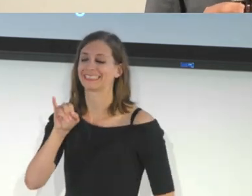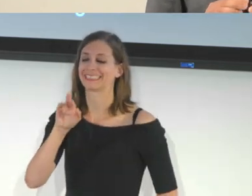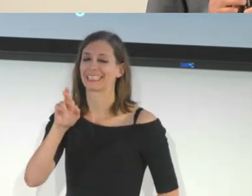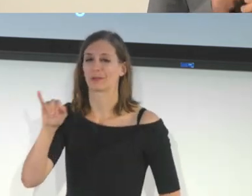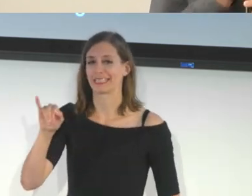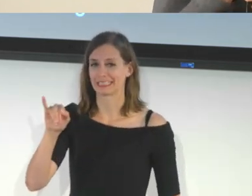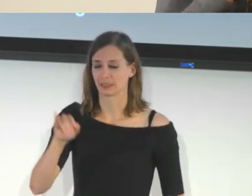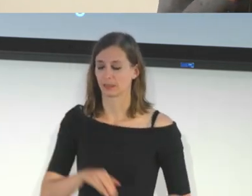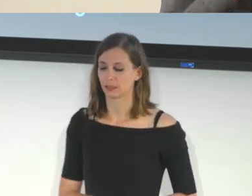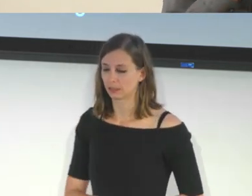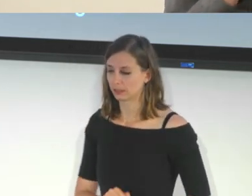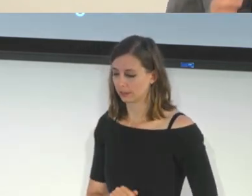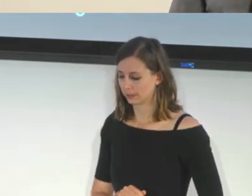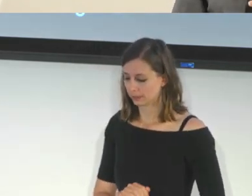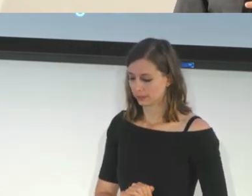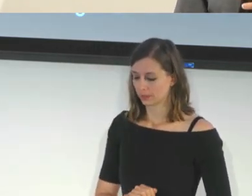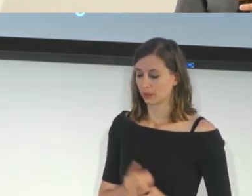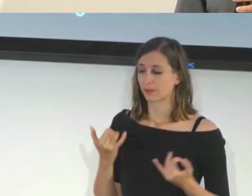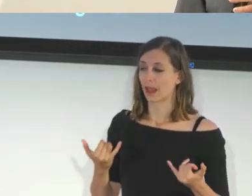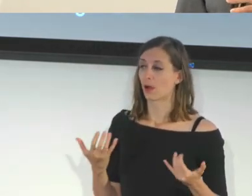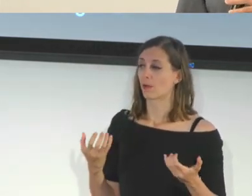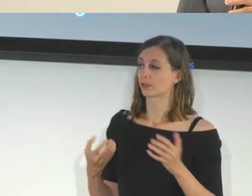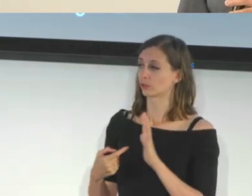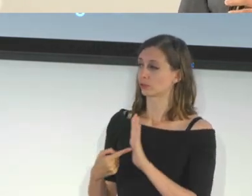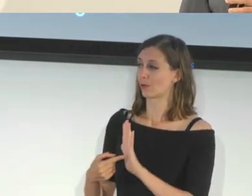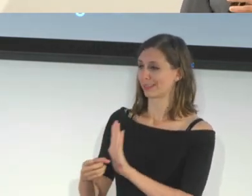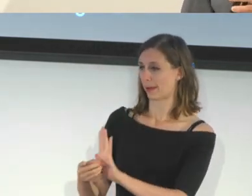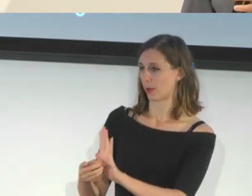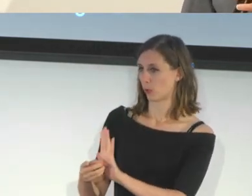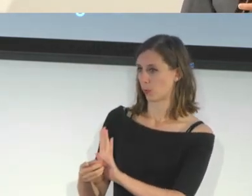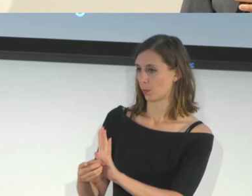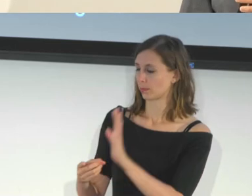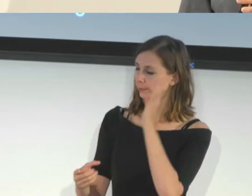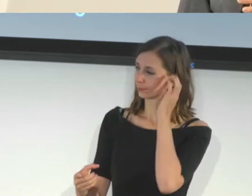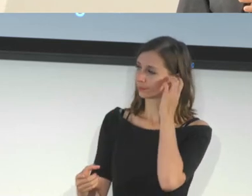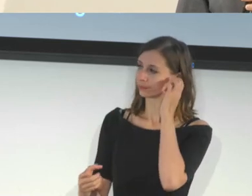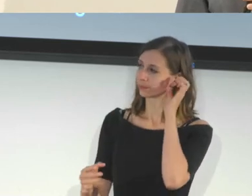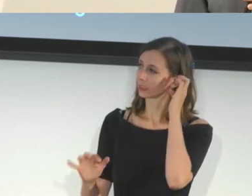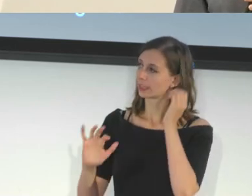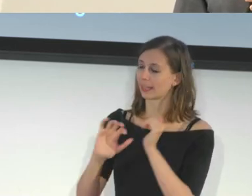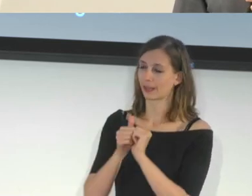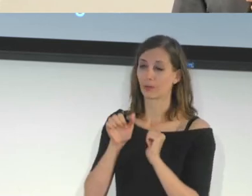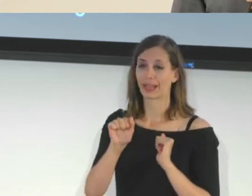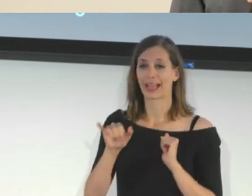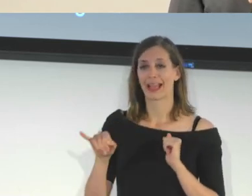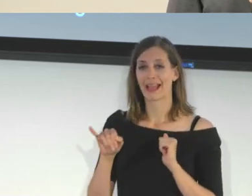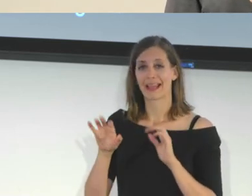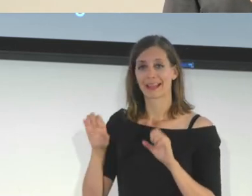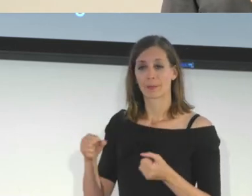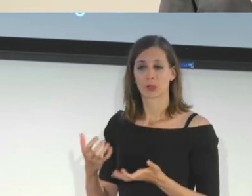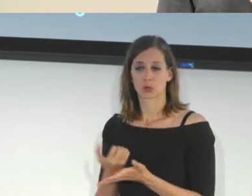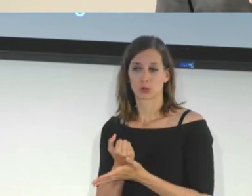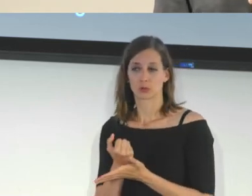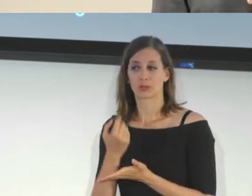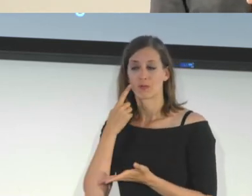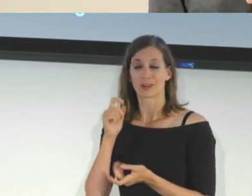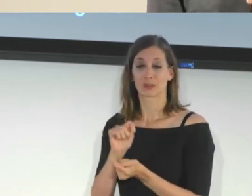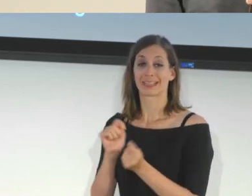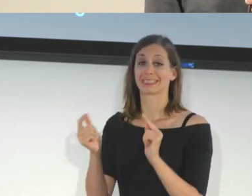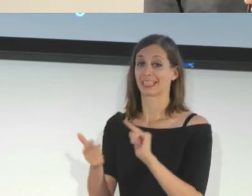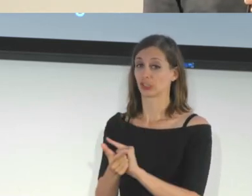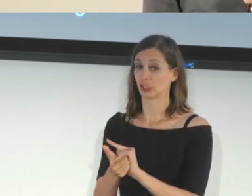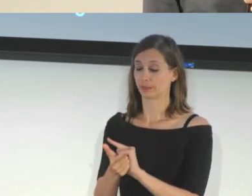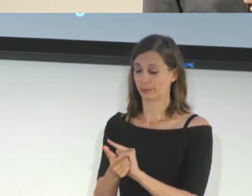we wanted to show off a little demo to highlight how AI is being used within translation. So